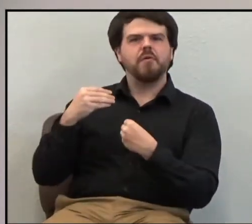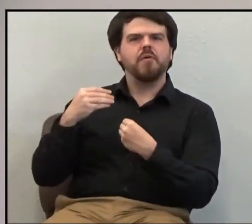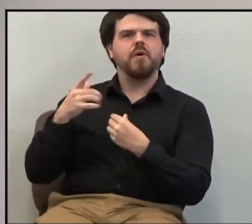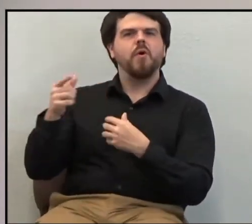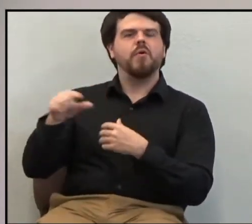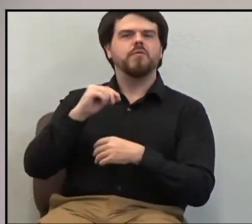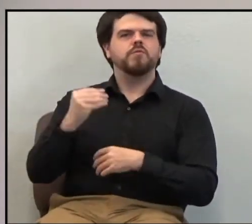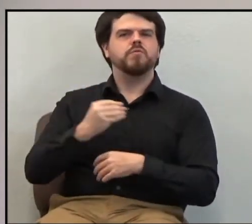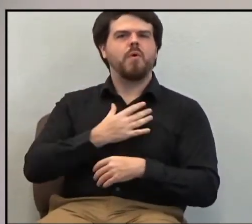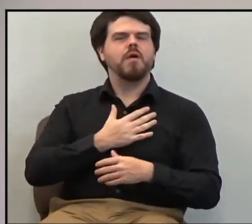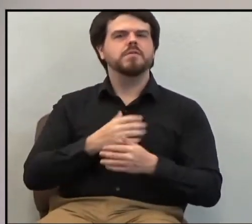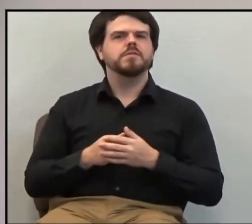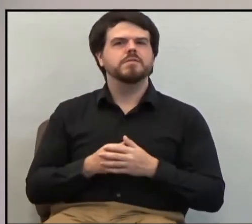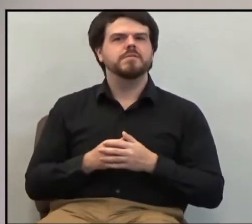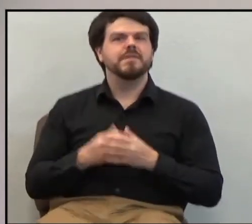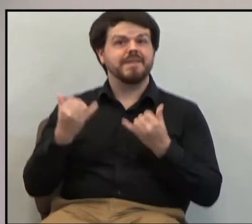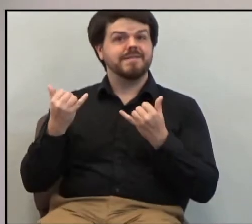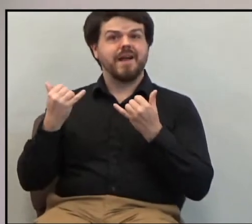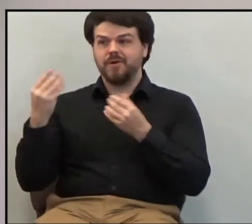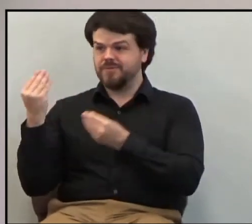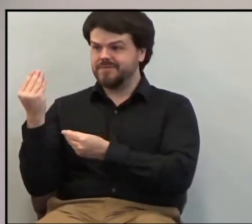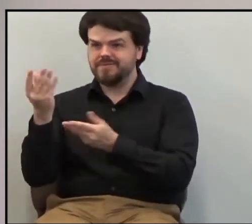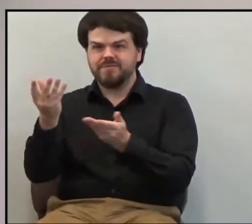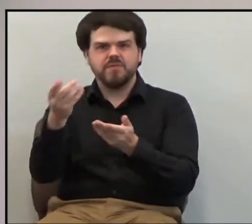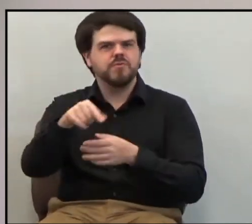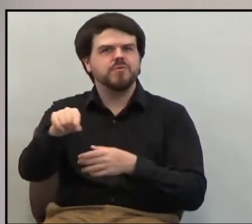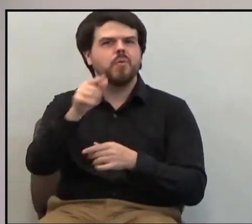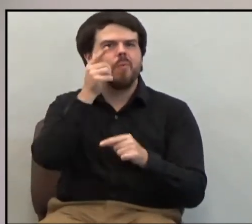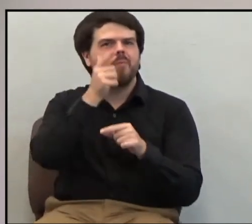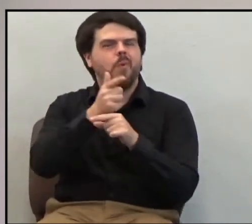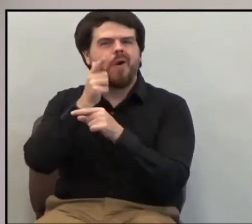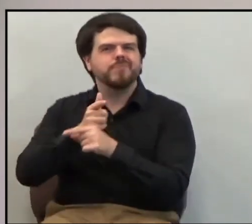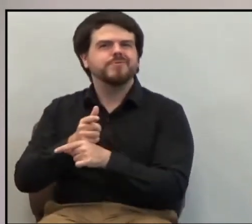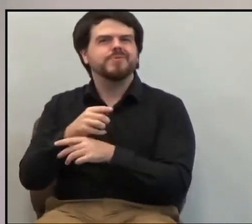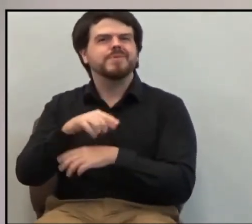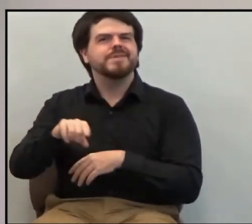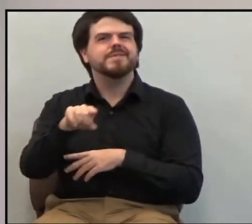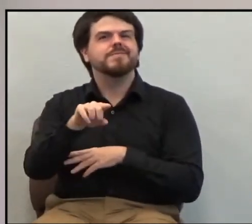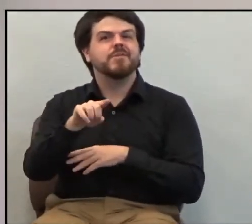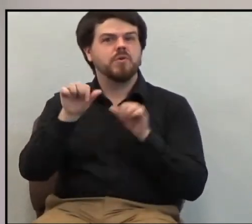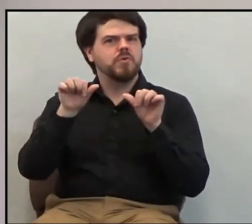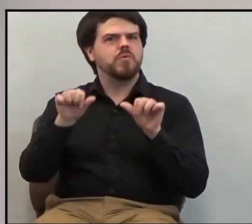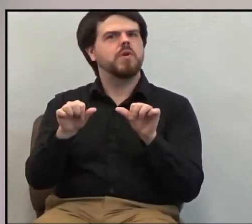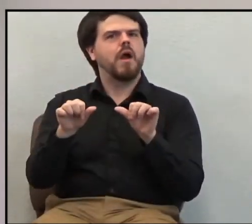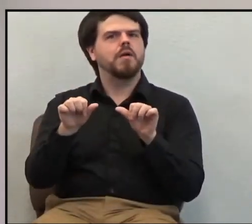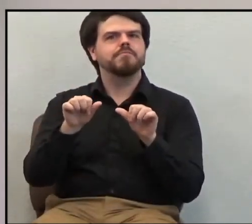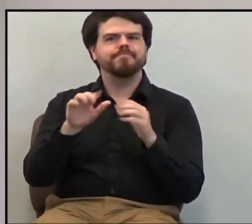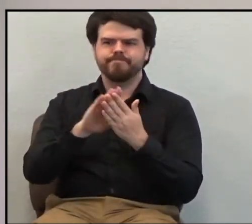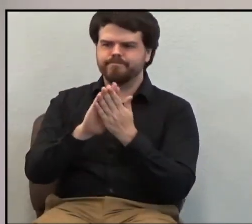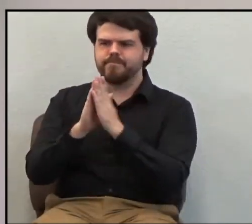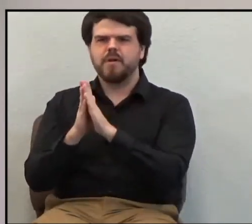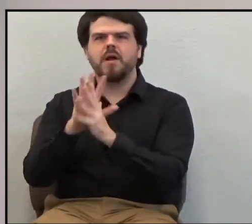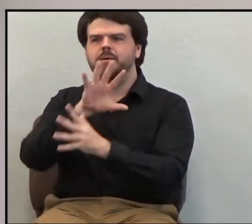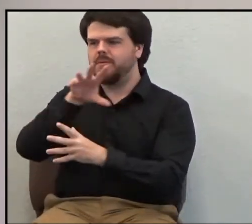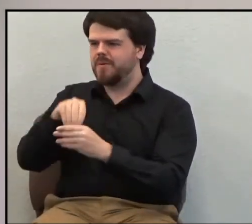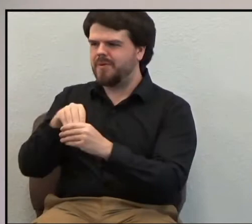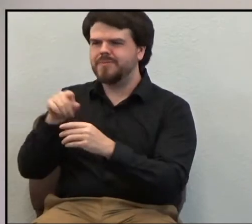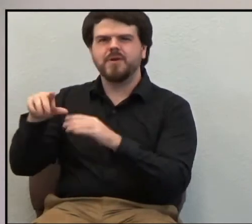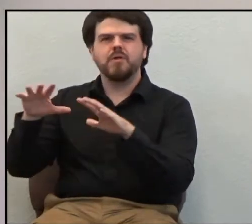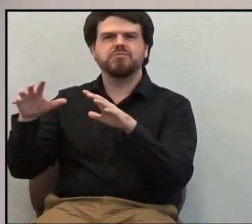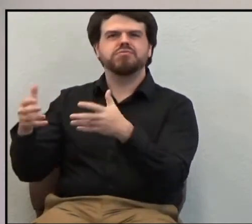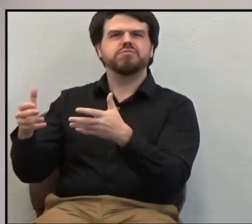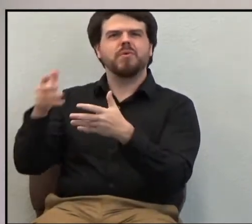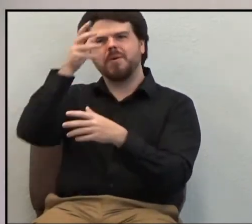gives you the opportunity, brothers, to take your place among such men.